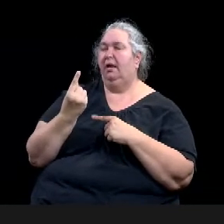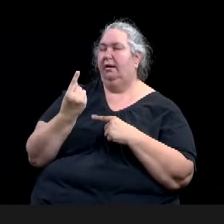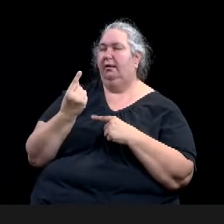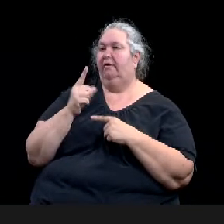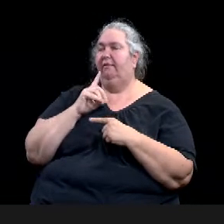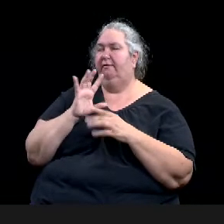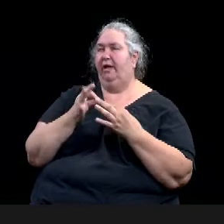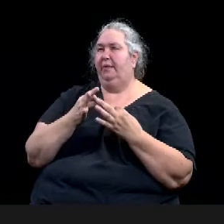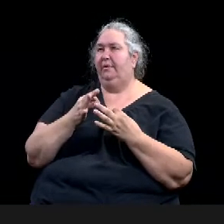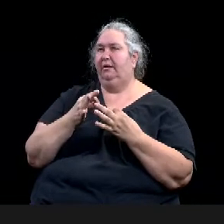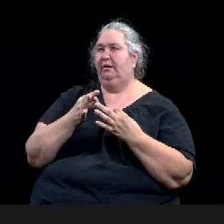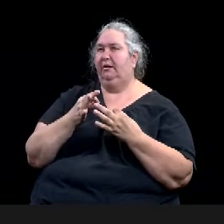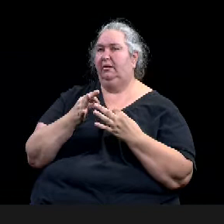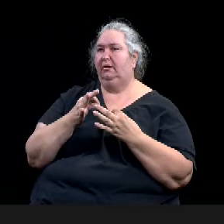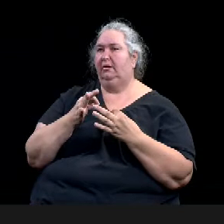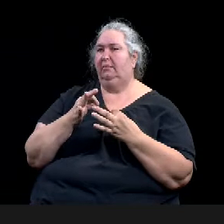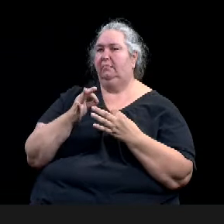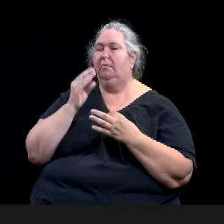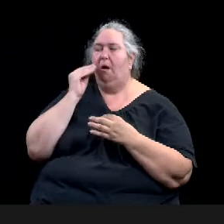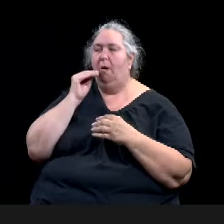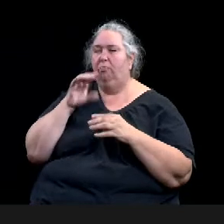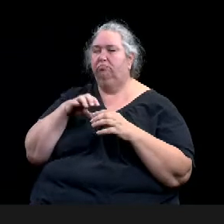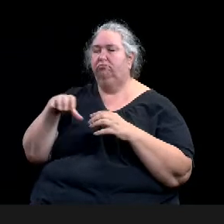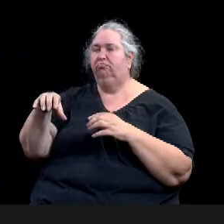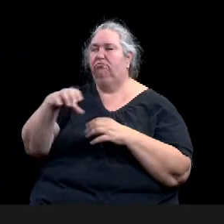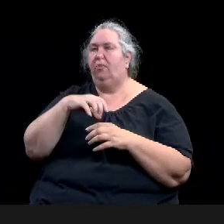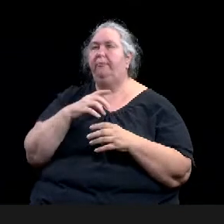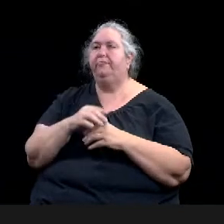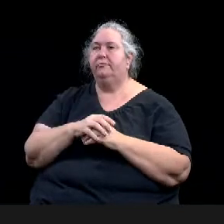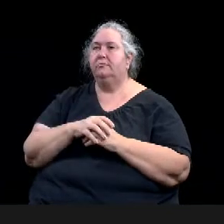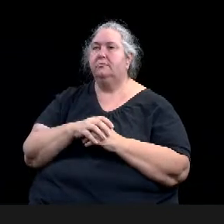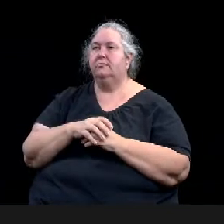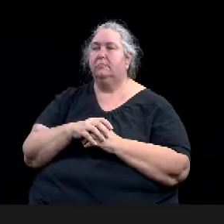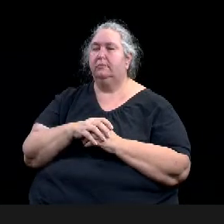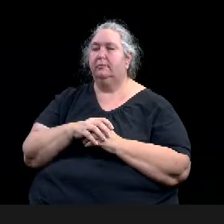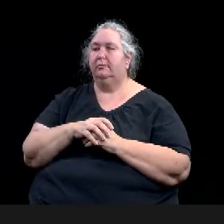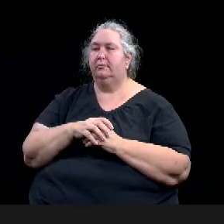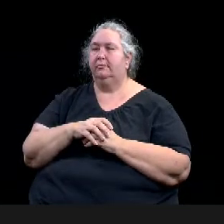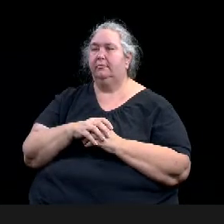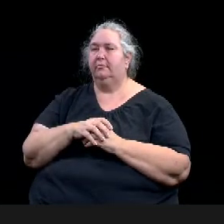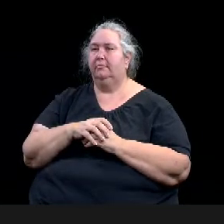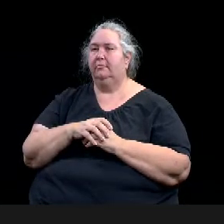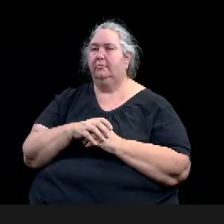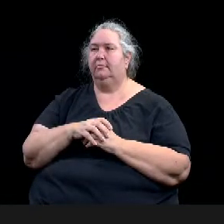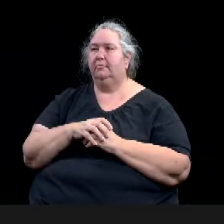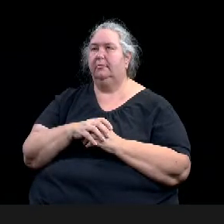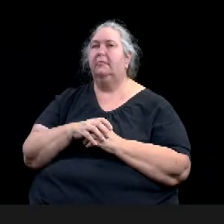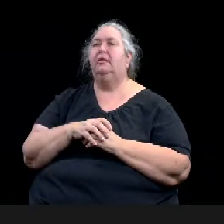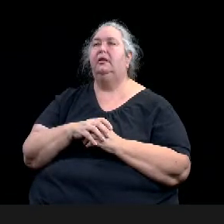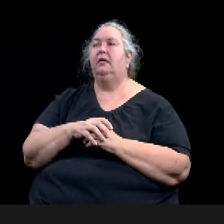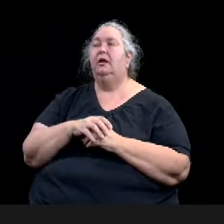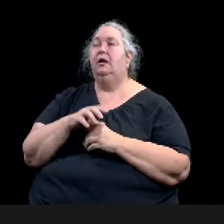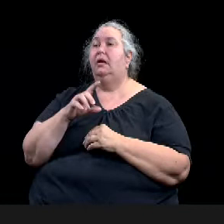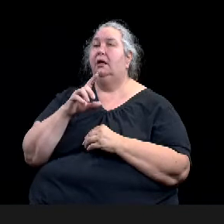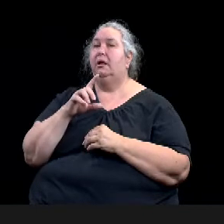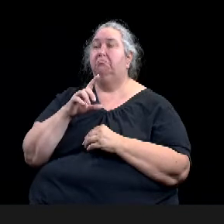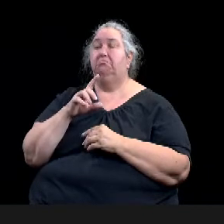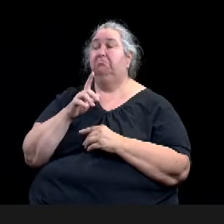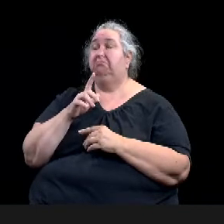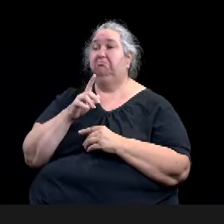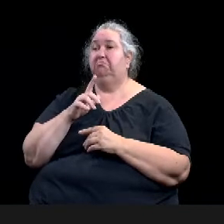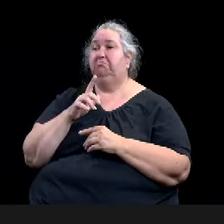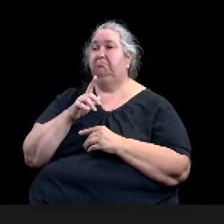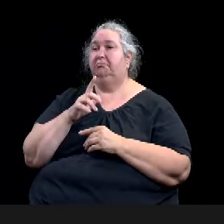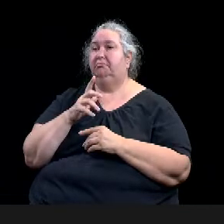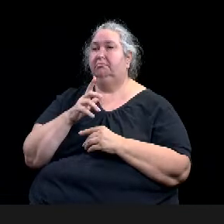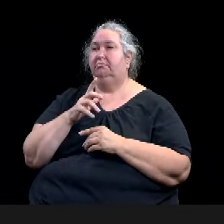Um, there are not any other, um, STRs within 500 feet of this site. You can see they're actually not